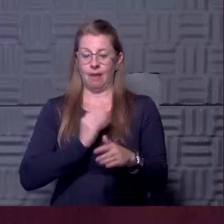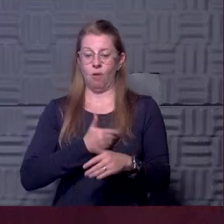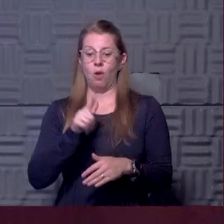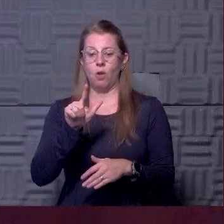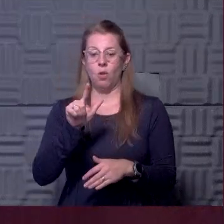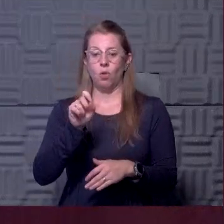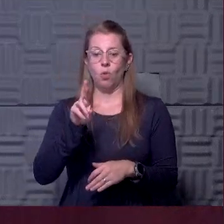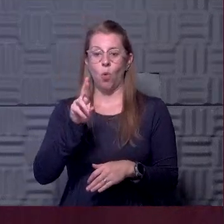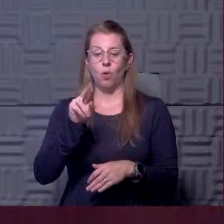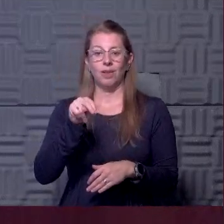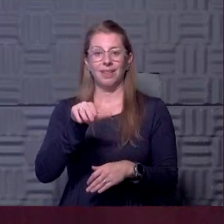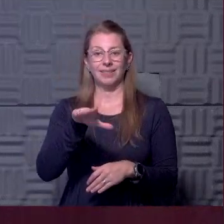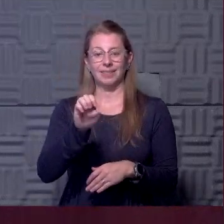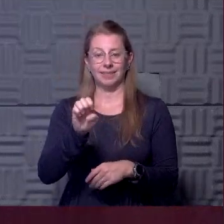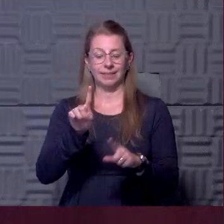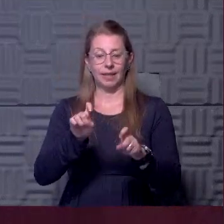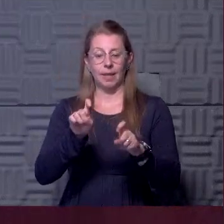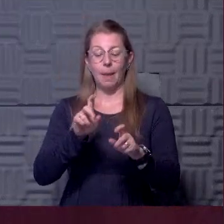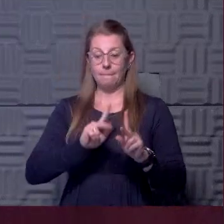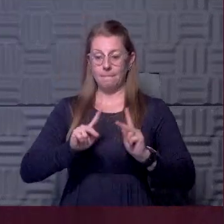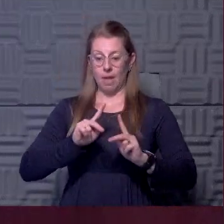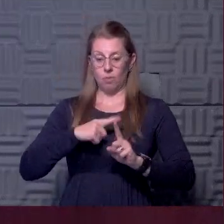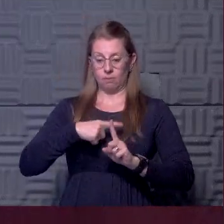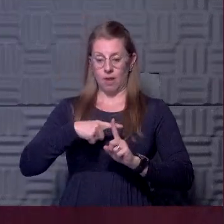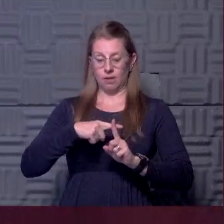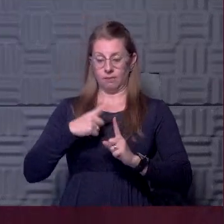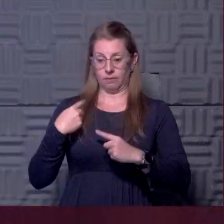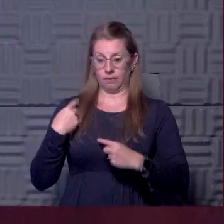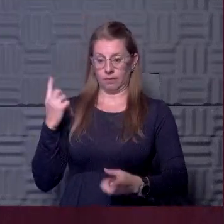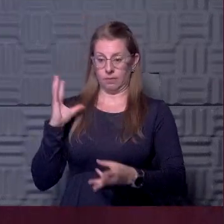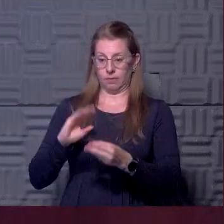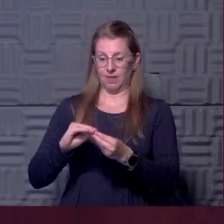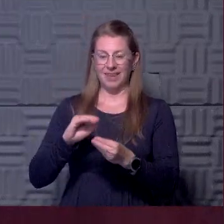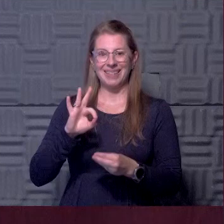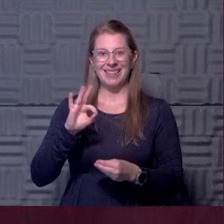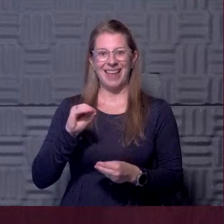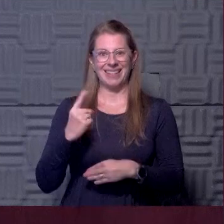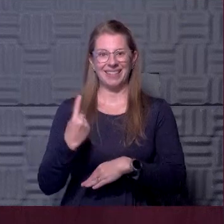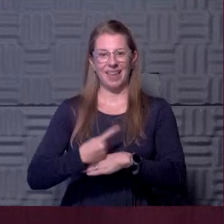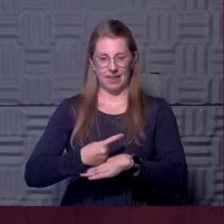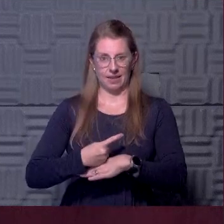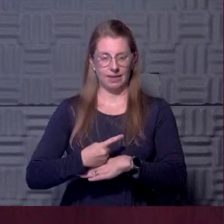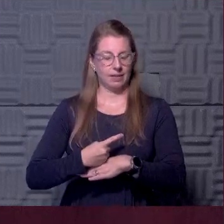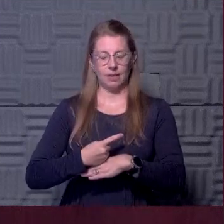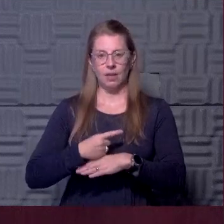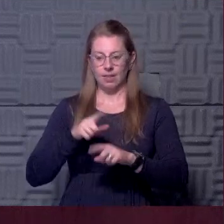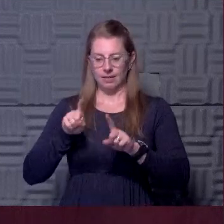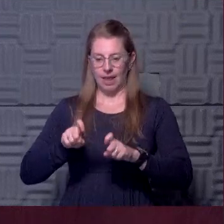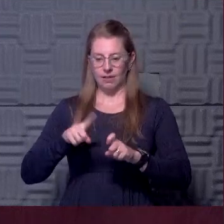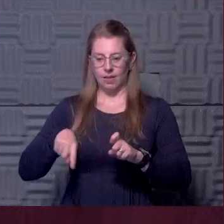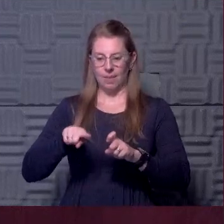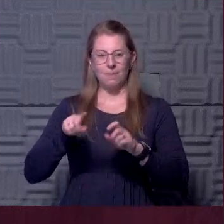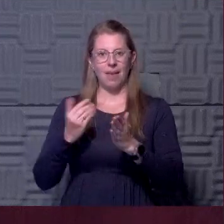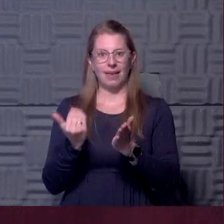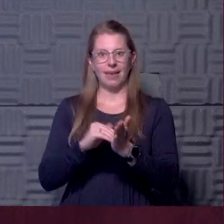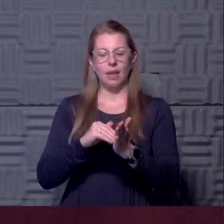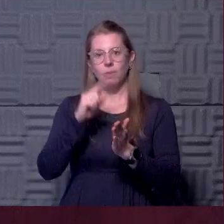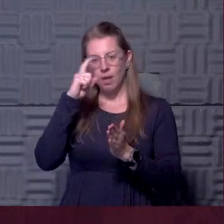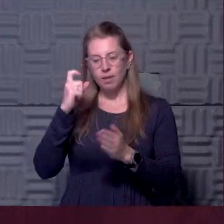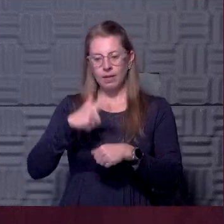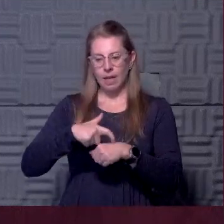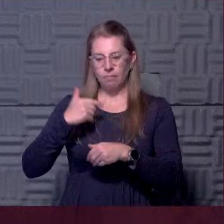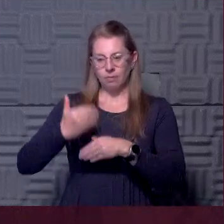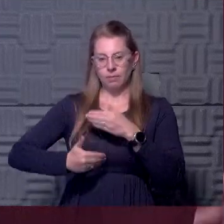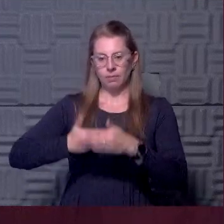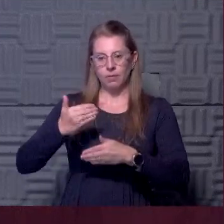individuals that have tested positive within the last 90 days. Um, and we, we don't retest those individuals because over time